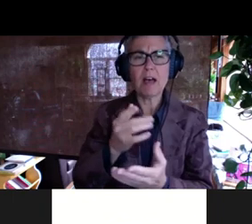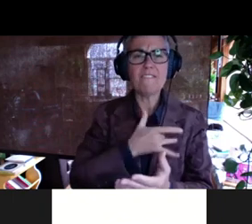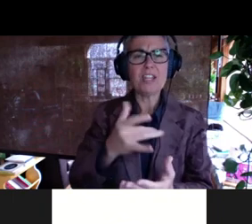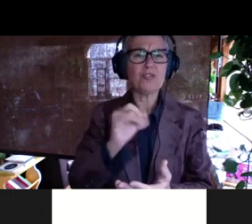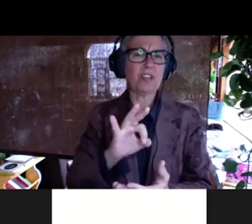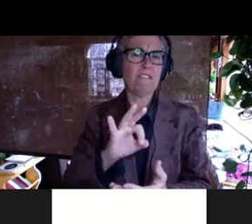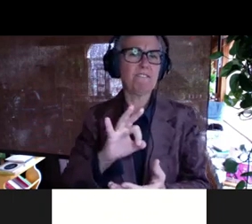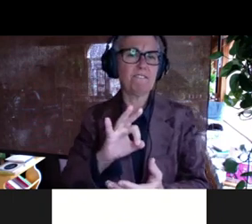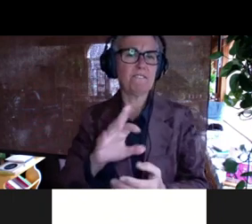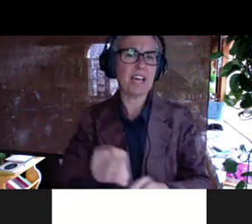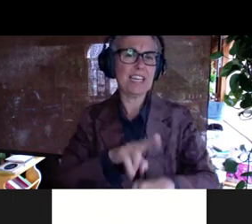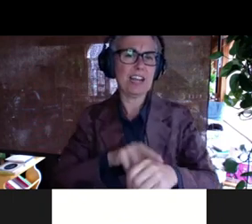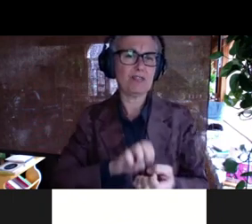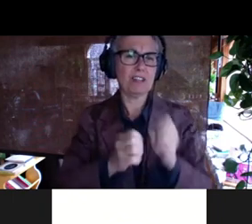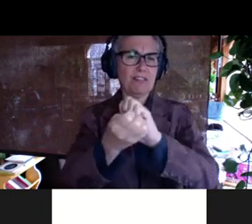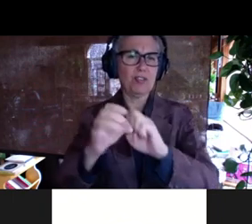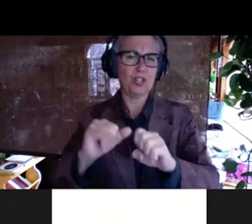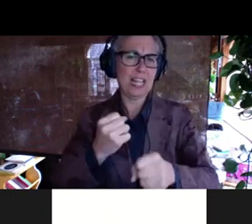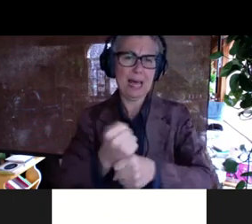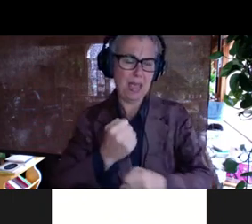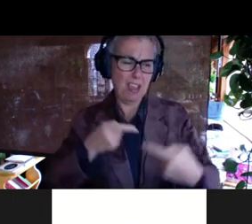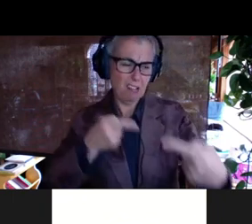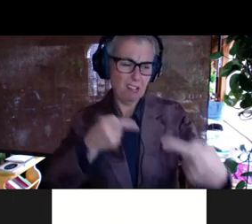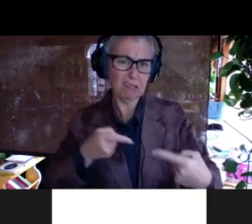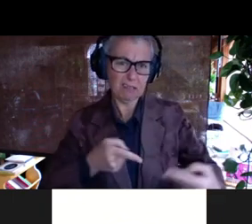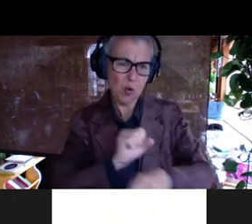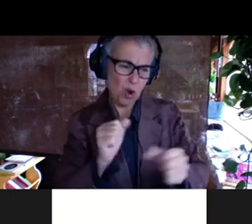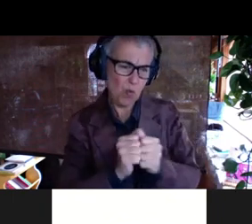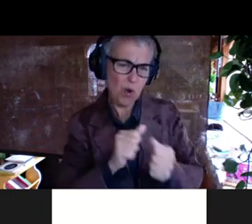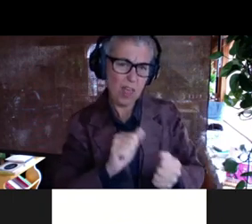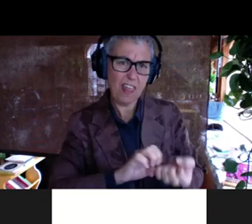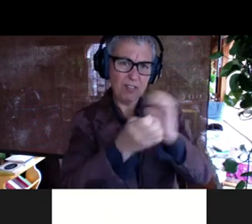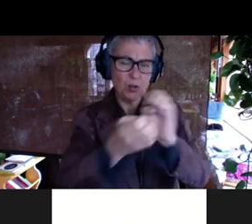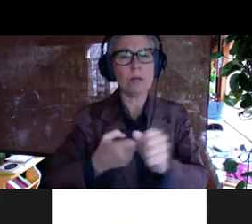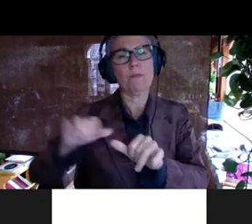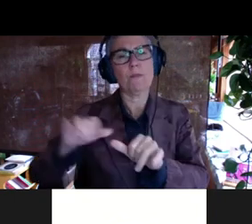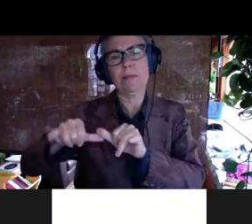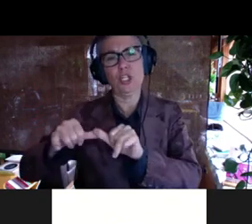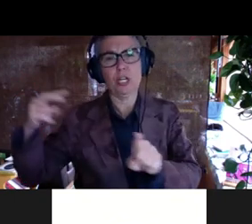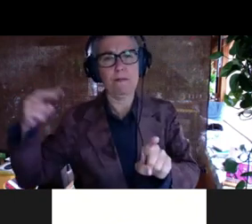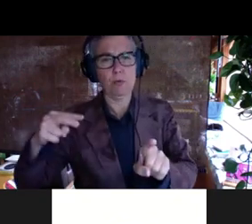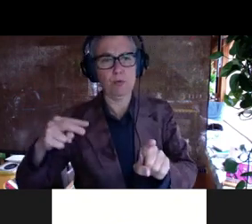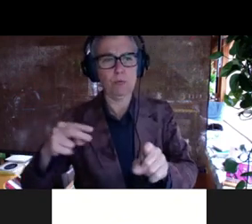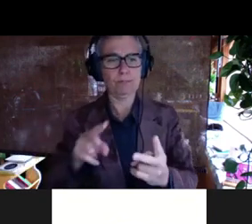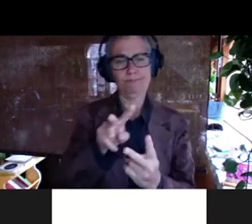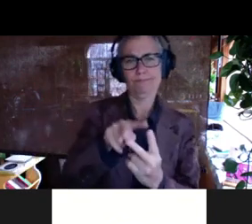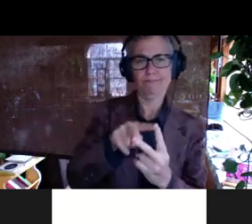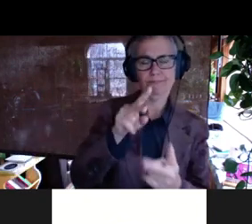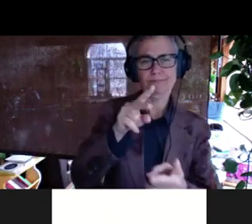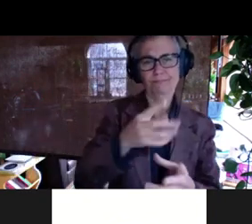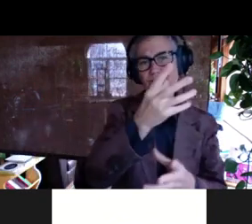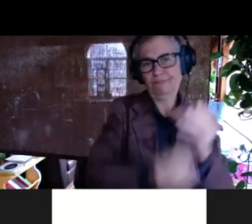evolution that make it really hard to work with from an engineering perspective. Um, and those two features are extinction.